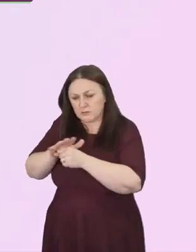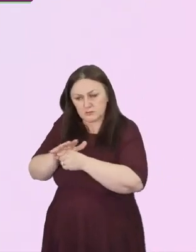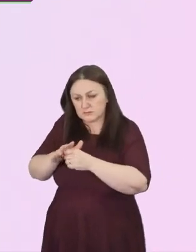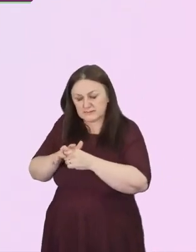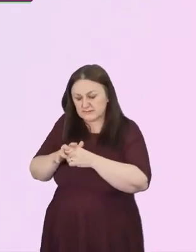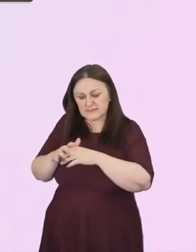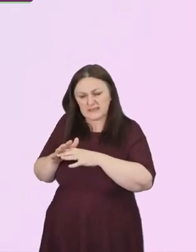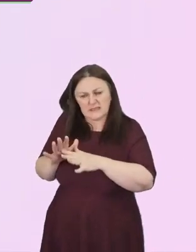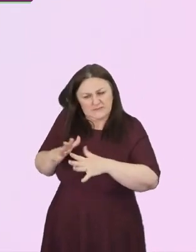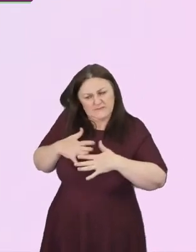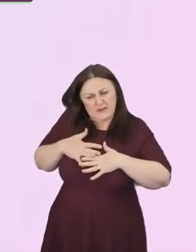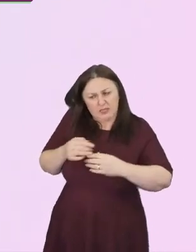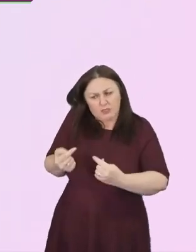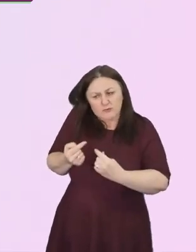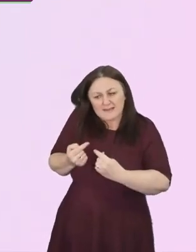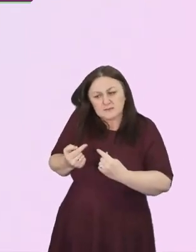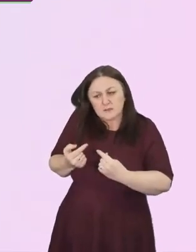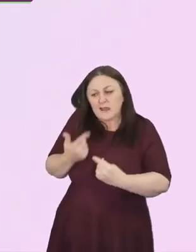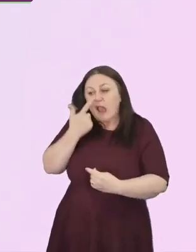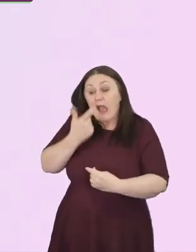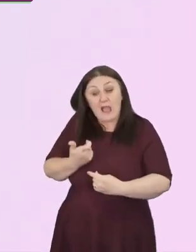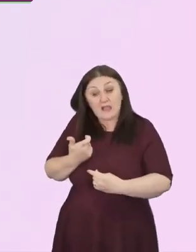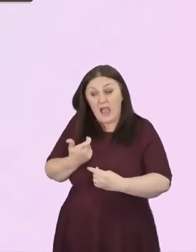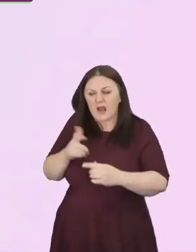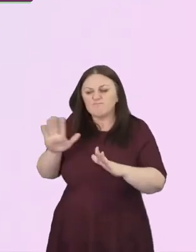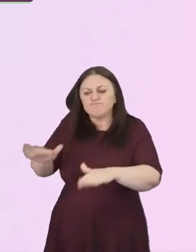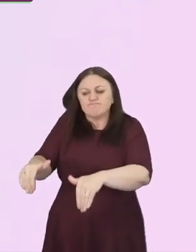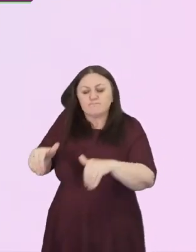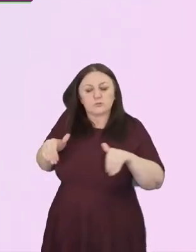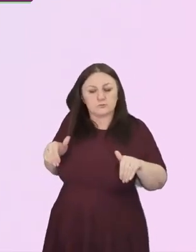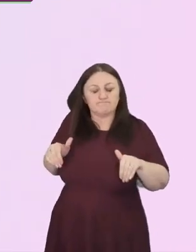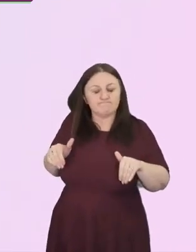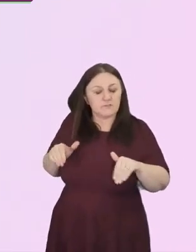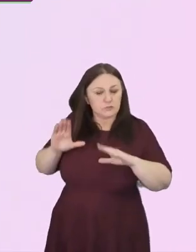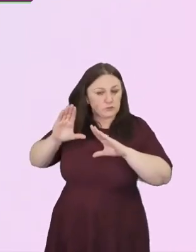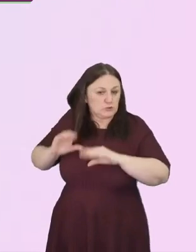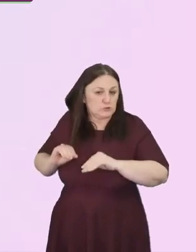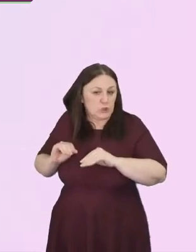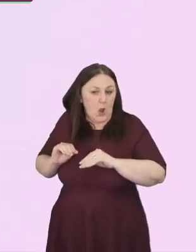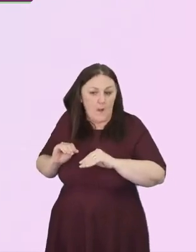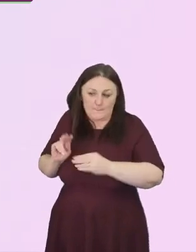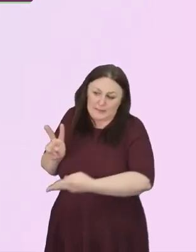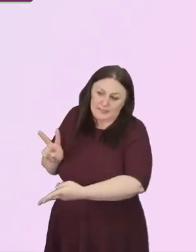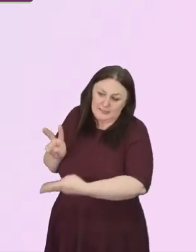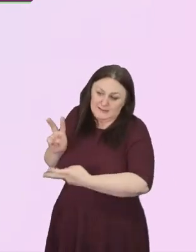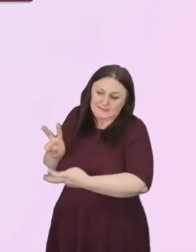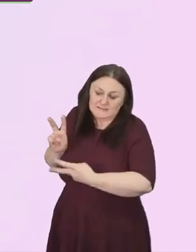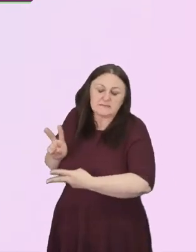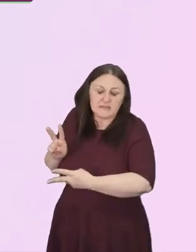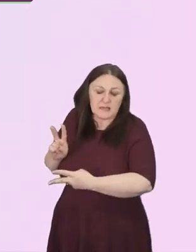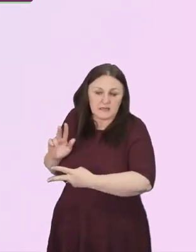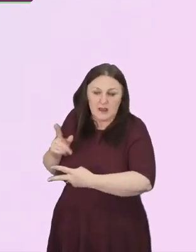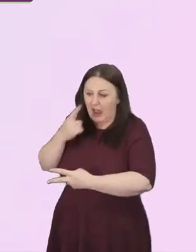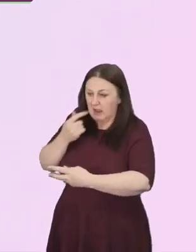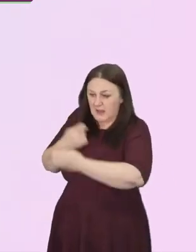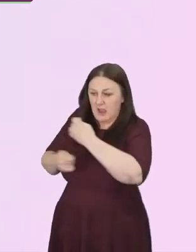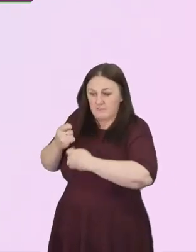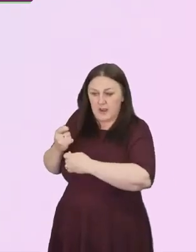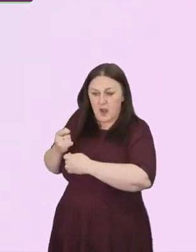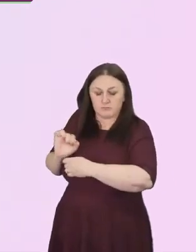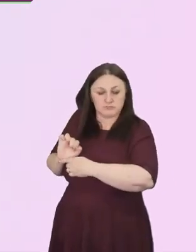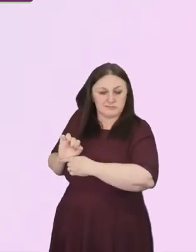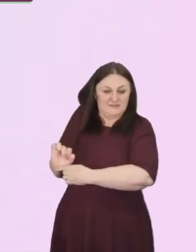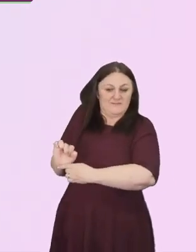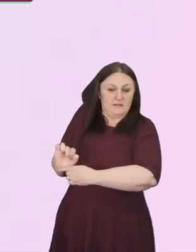And I can stop listening. I can put up defences to what I'm hearing because that is indeed my